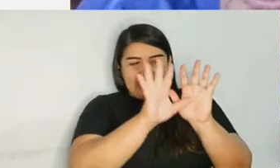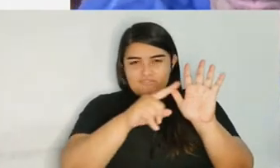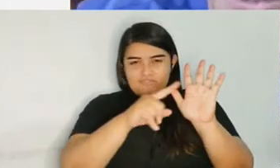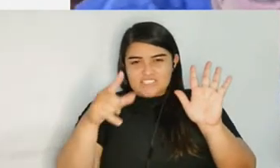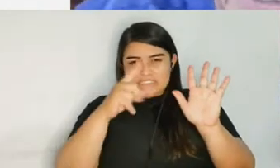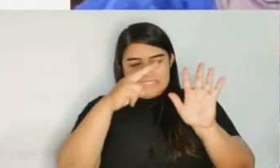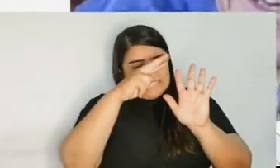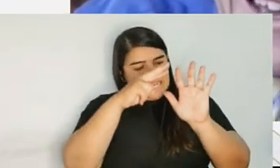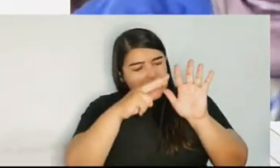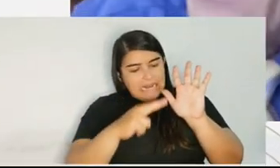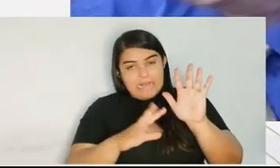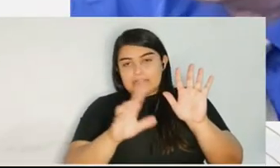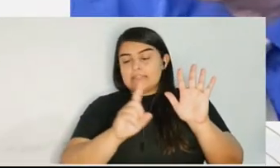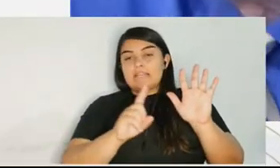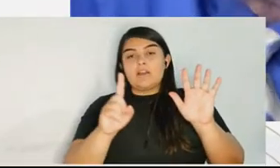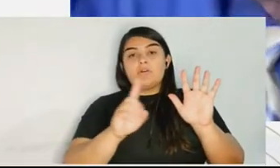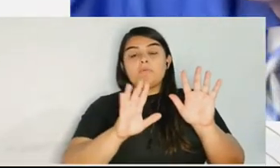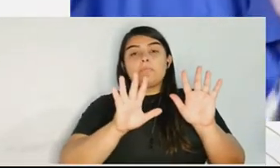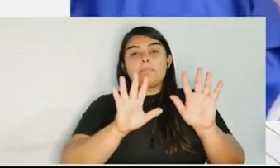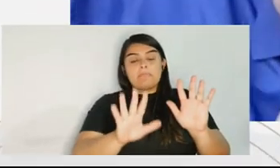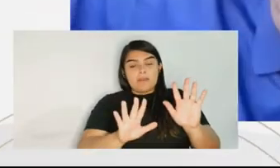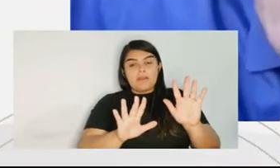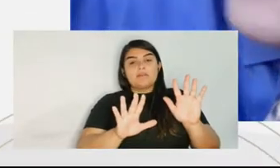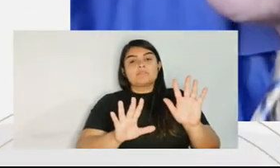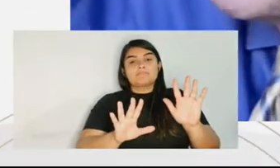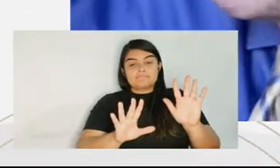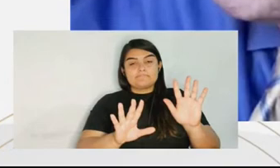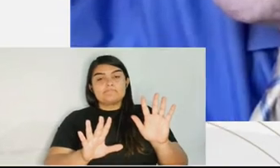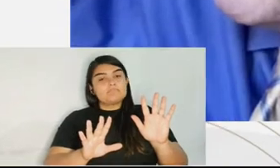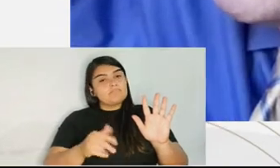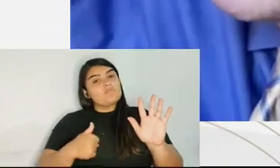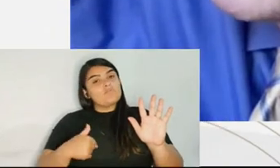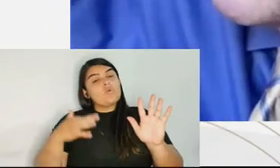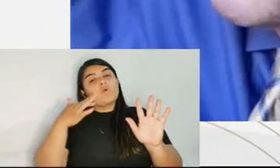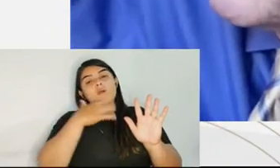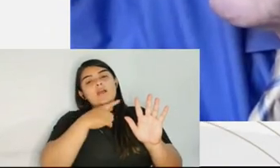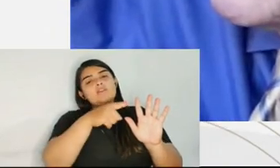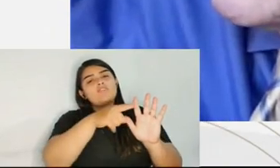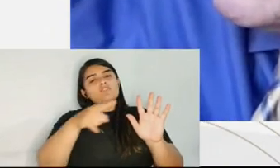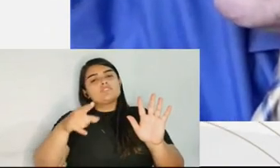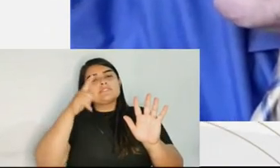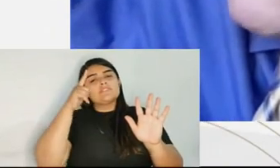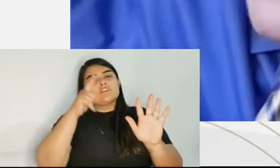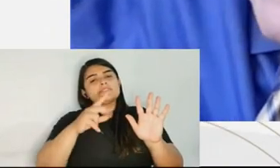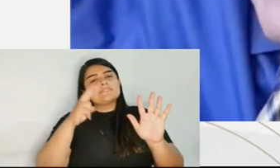picture a few things. I'm going to bring this into better focus, though.